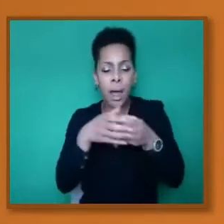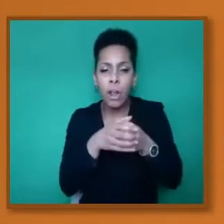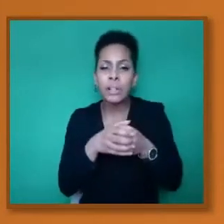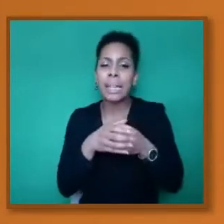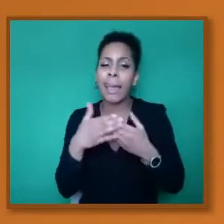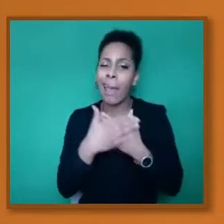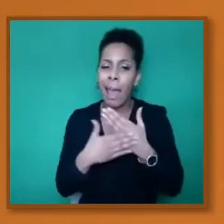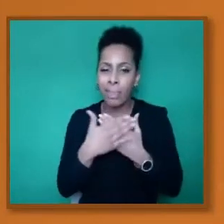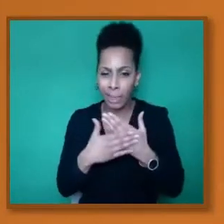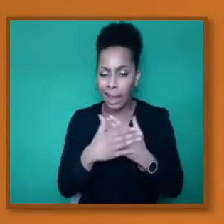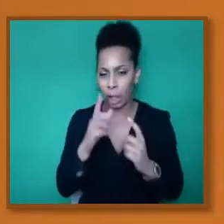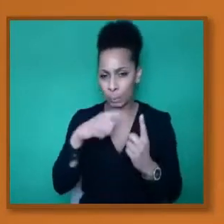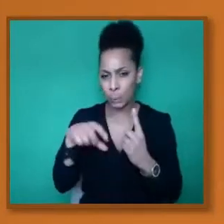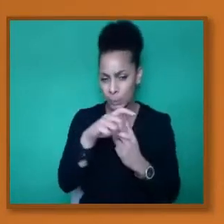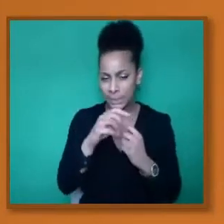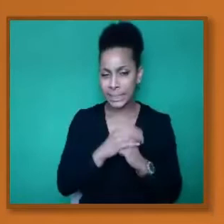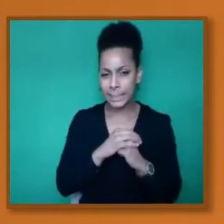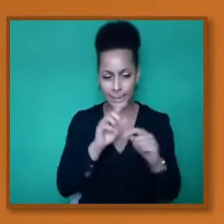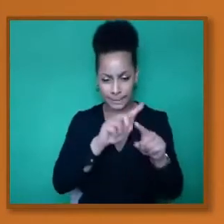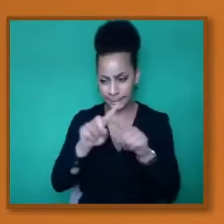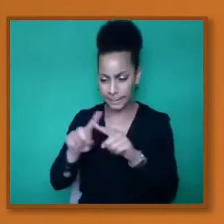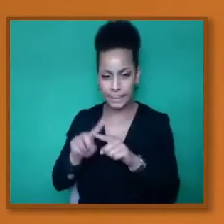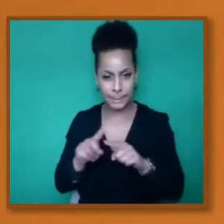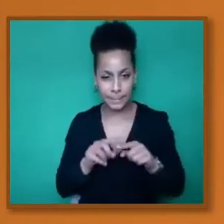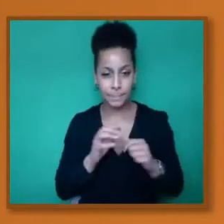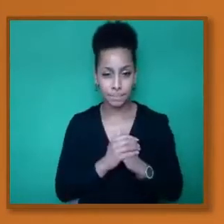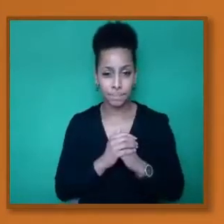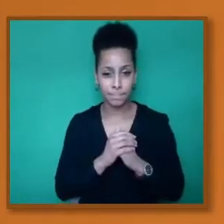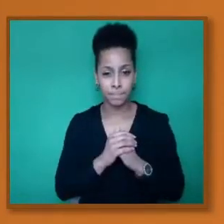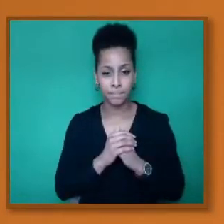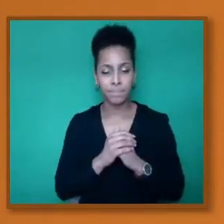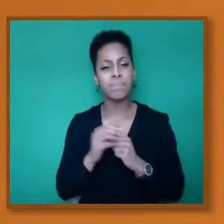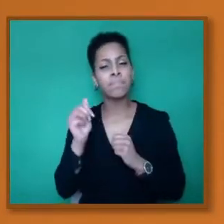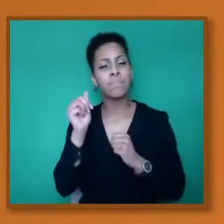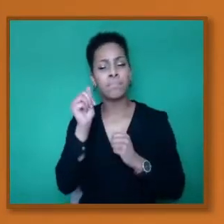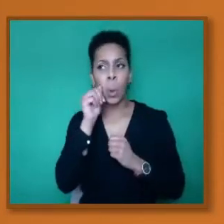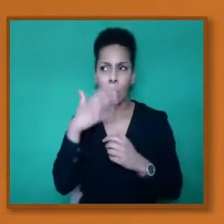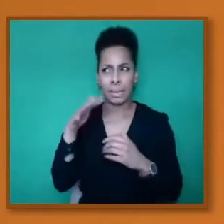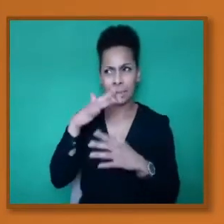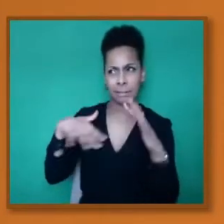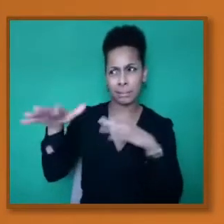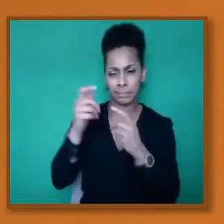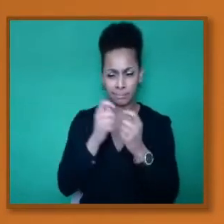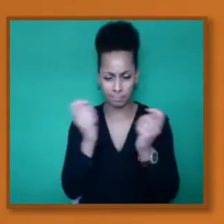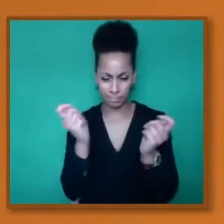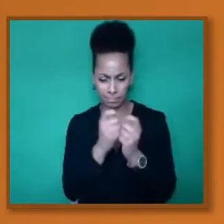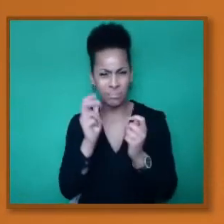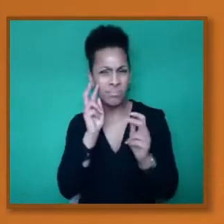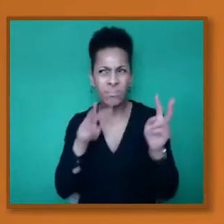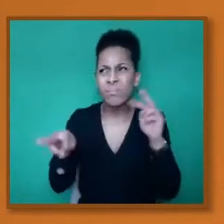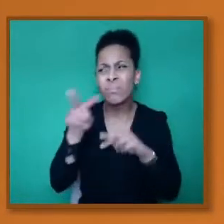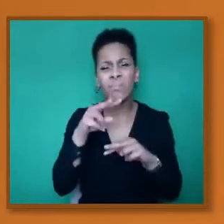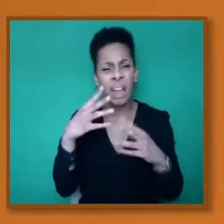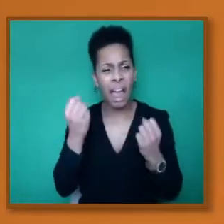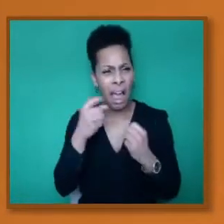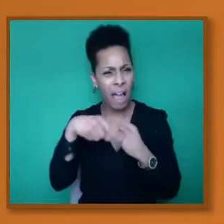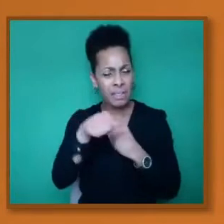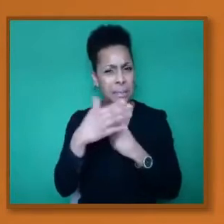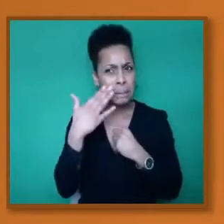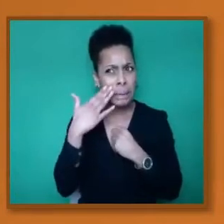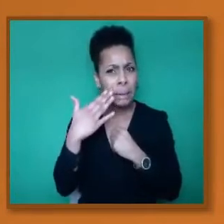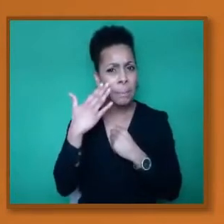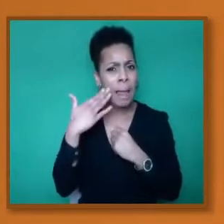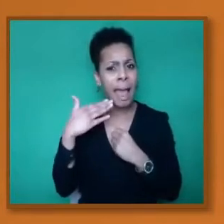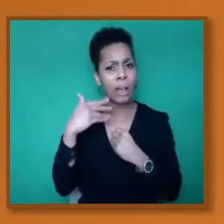There has been a lot of publicity about vaccine hesitancy in the Black communities. Some of us